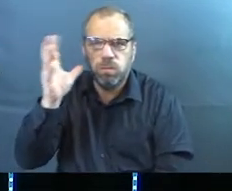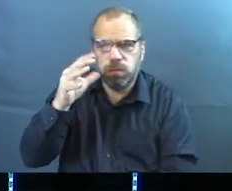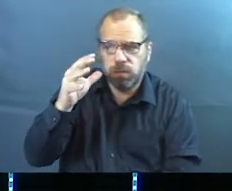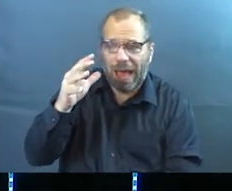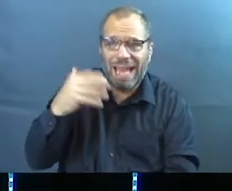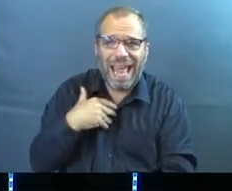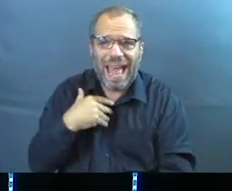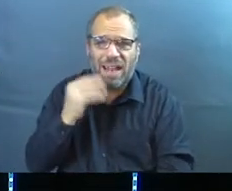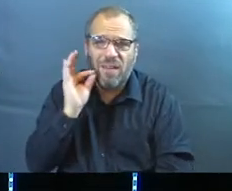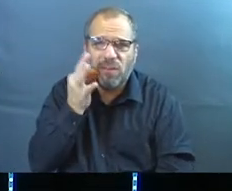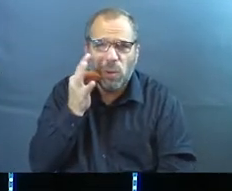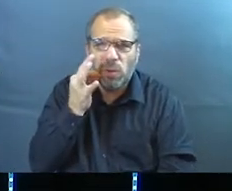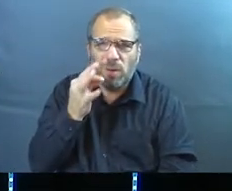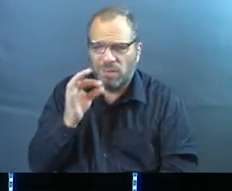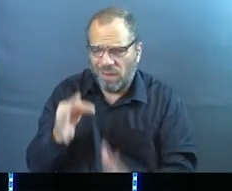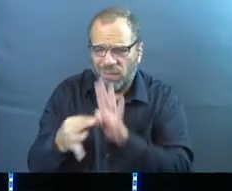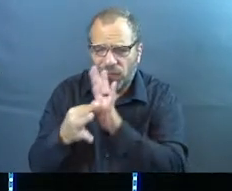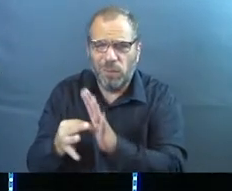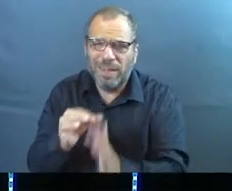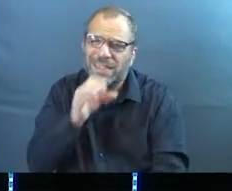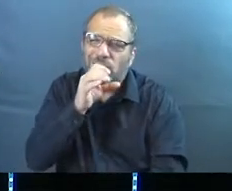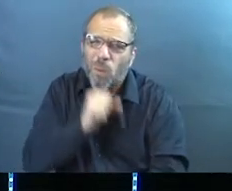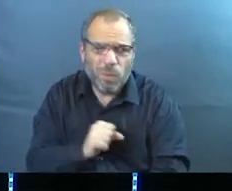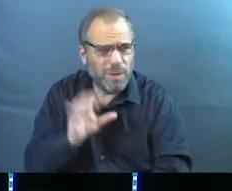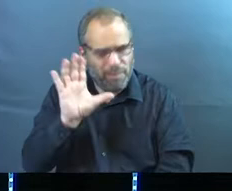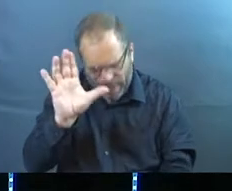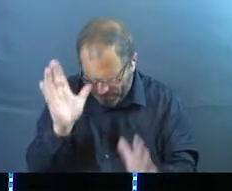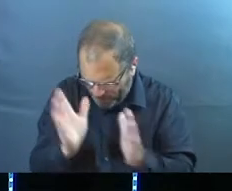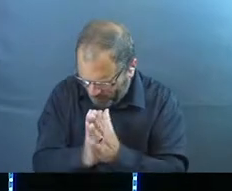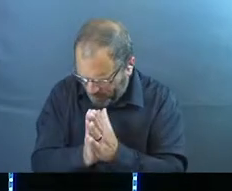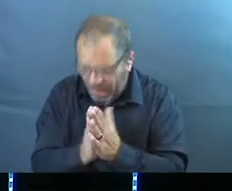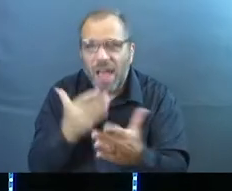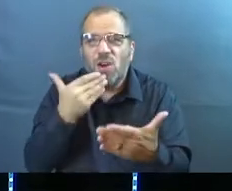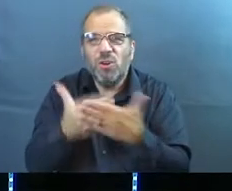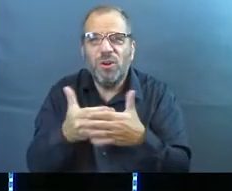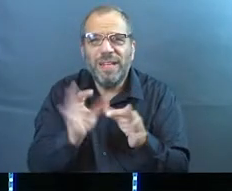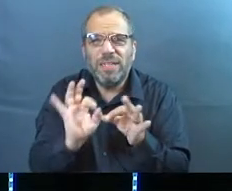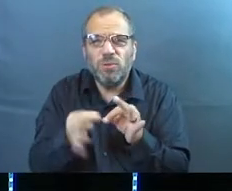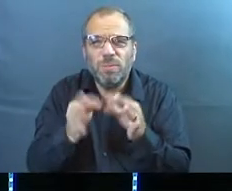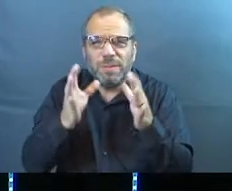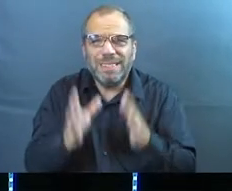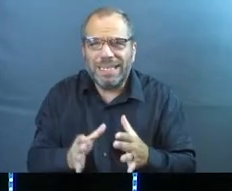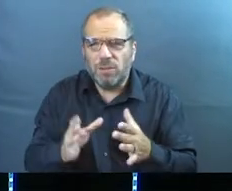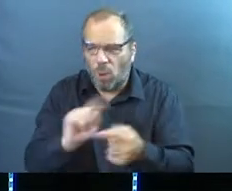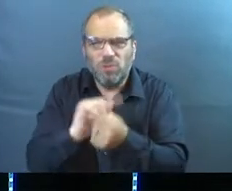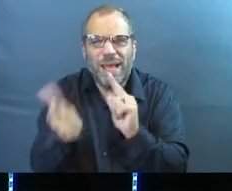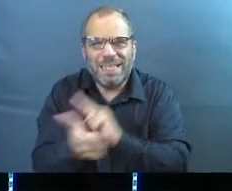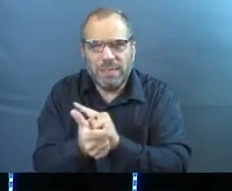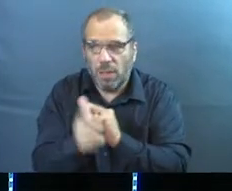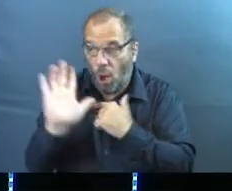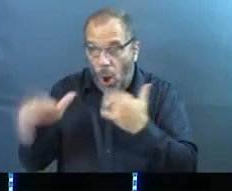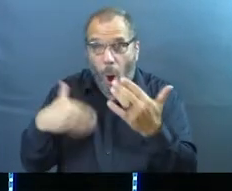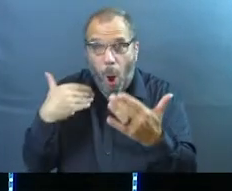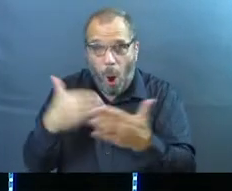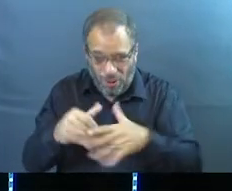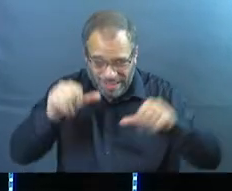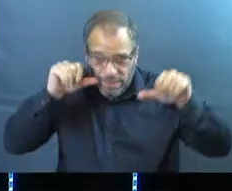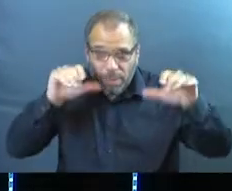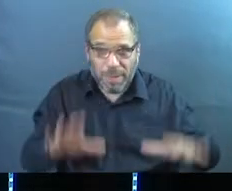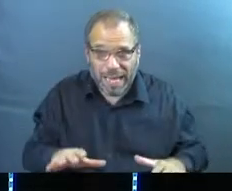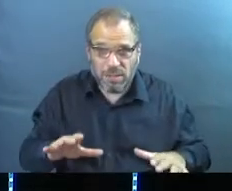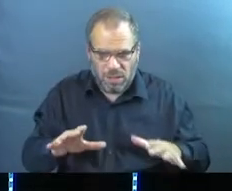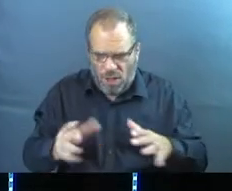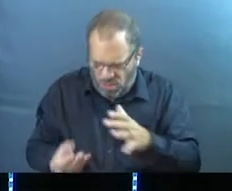age. Now if I'm going be honest about a good interpretation of this passage, all of these blessings,